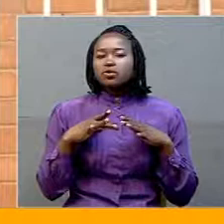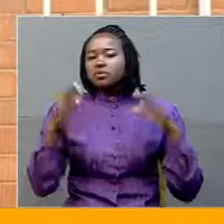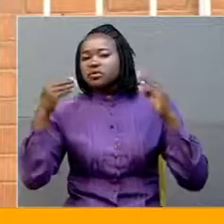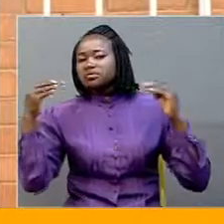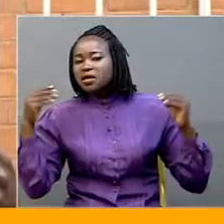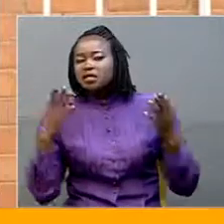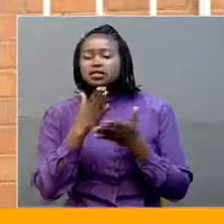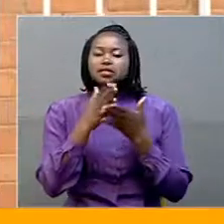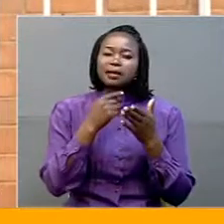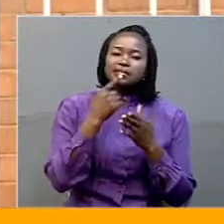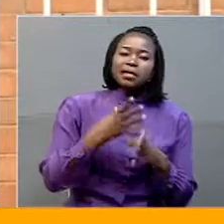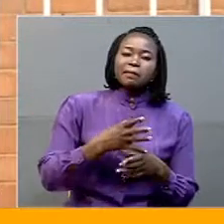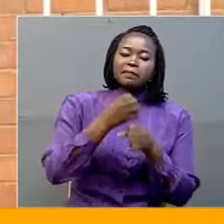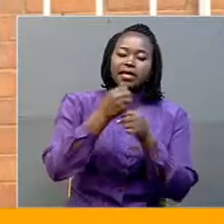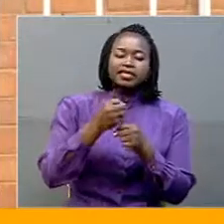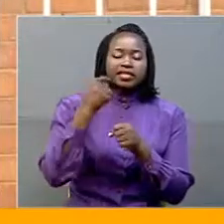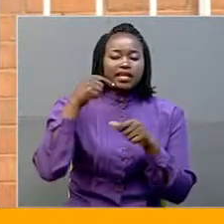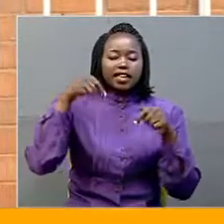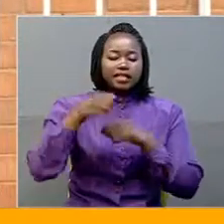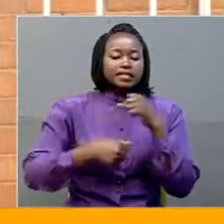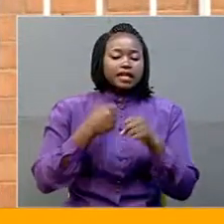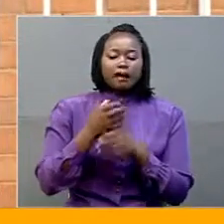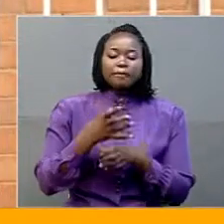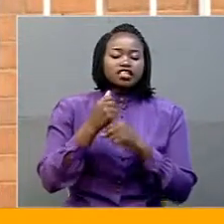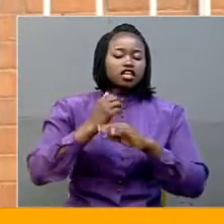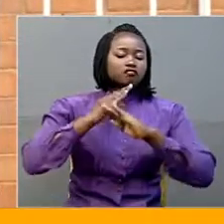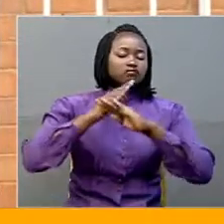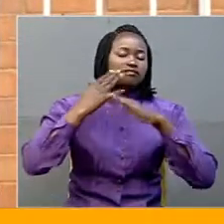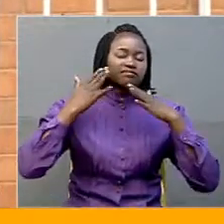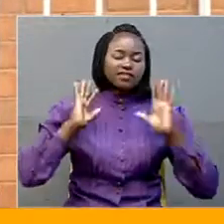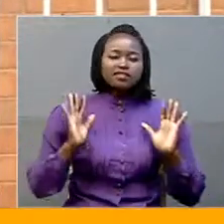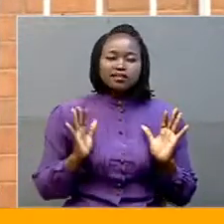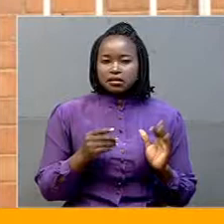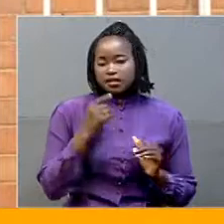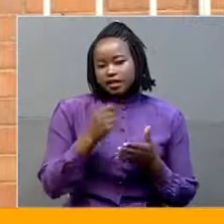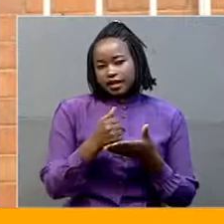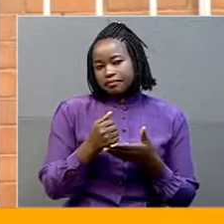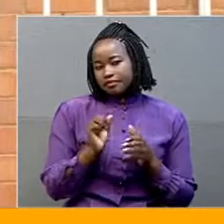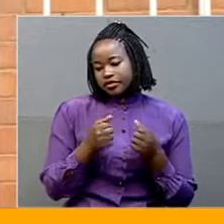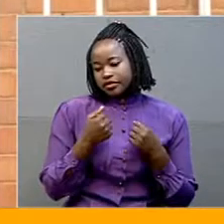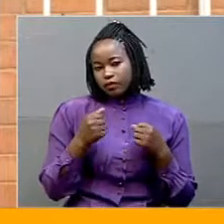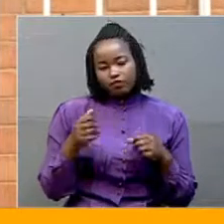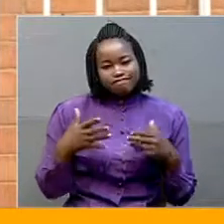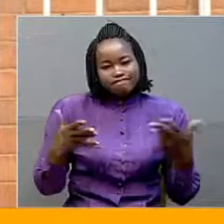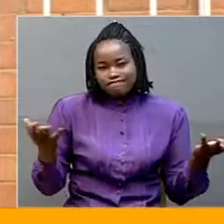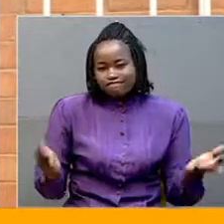us the budget for this year is over. So they cannot help me at the moment.